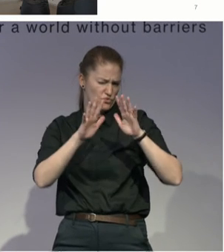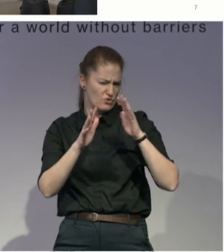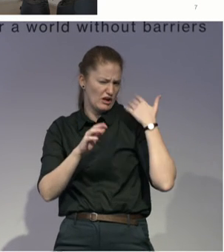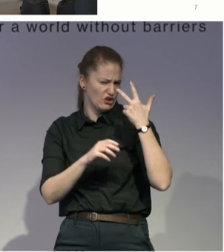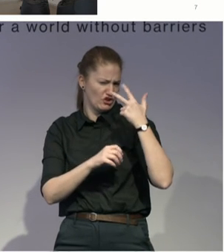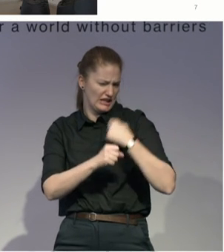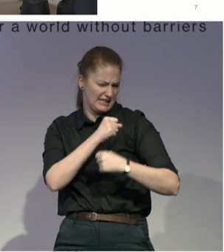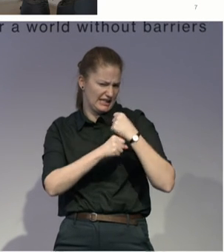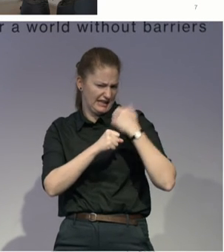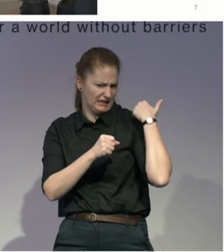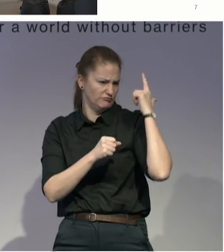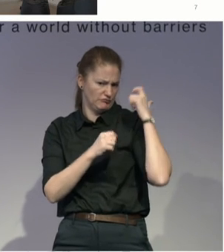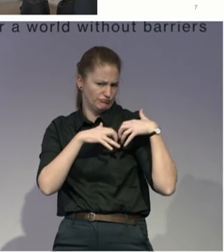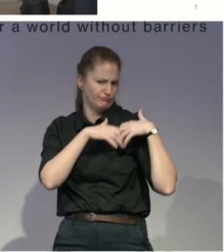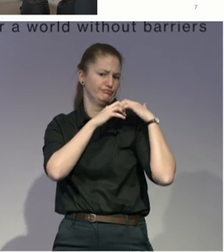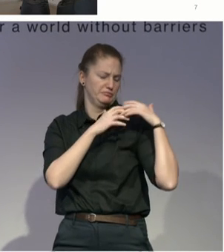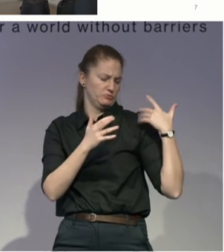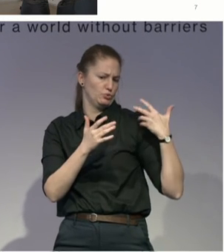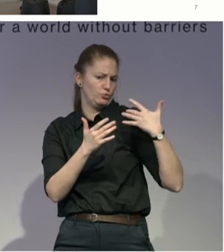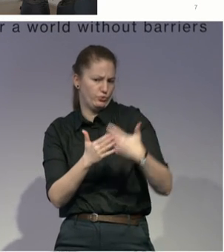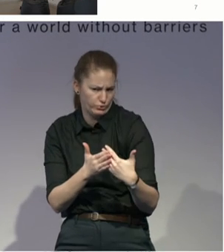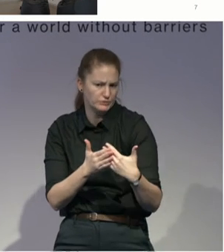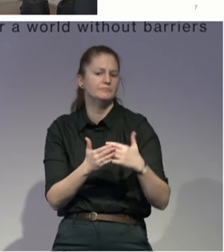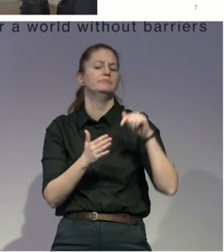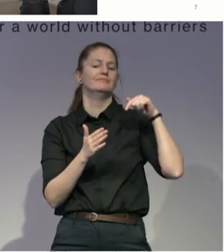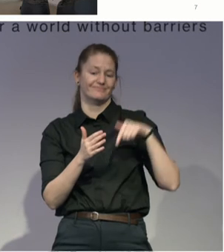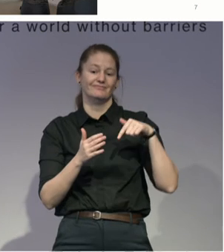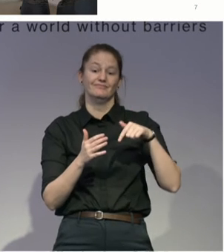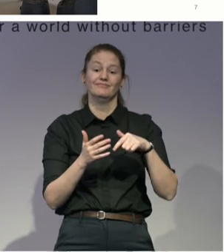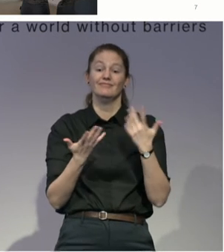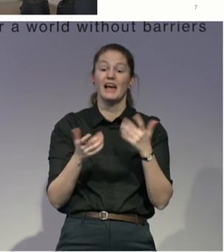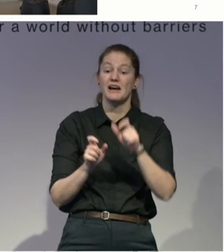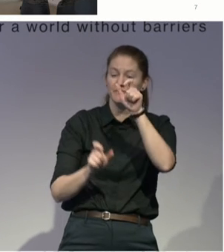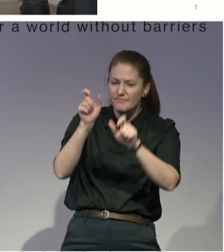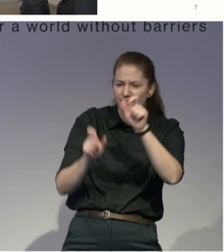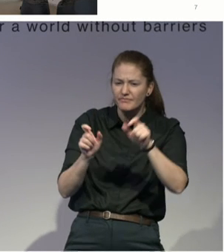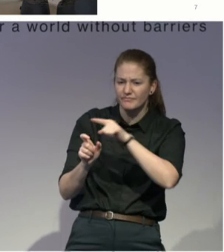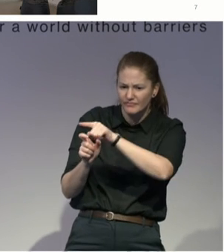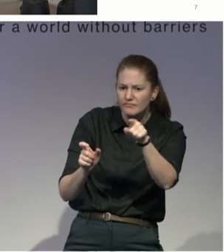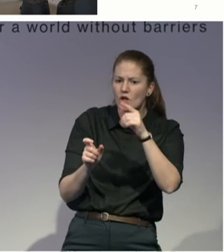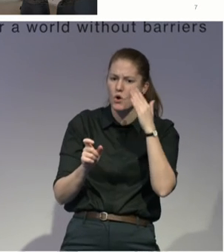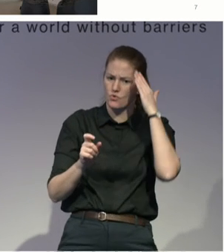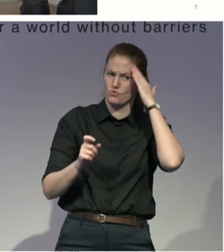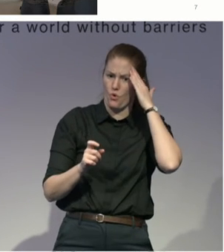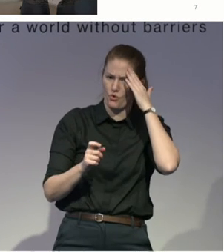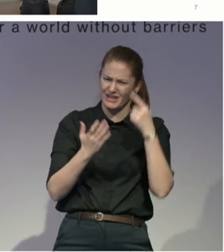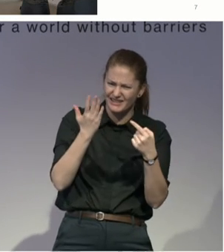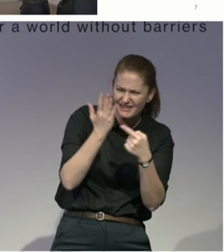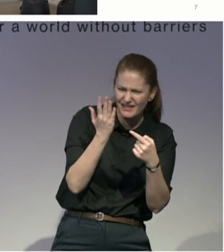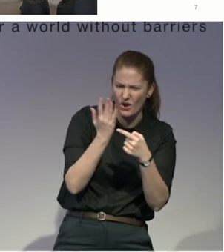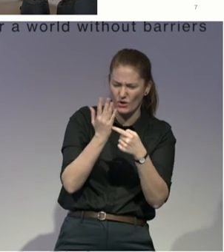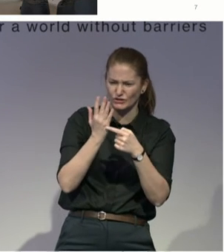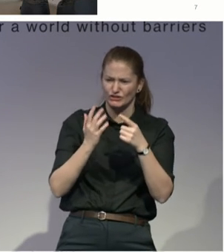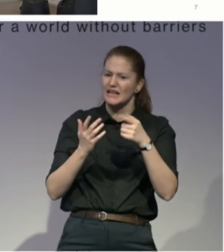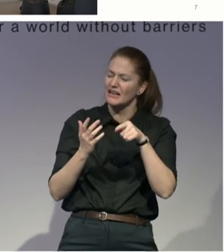years ago, actually we recognised that there is a lack of awareness about assistive technology. So we felt that there is a need to fill in this gap, and hence